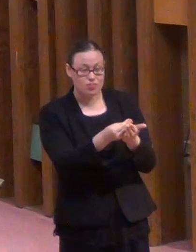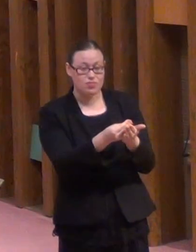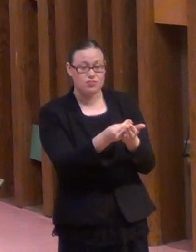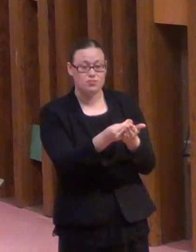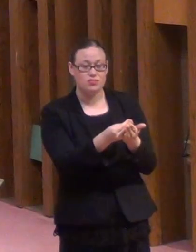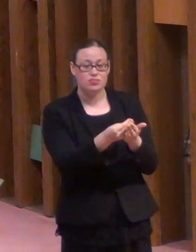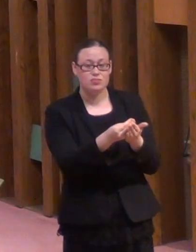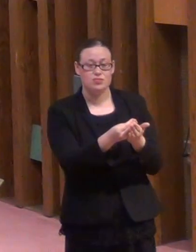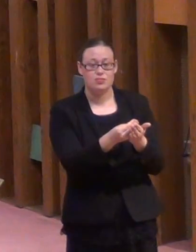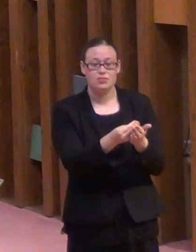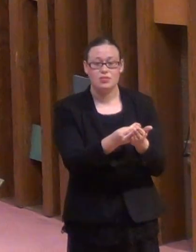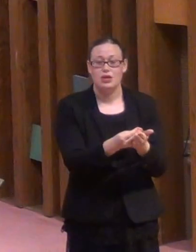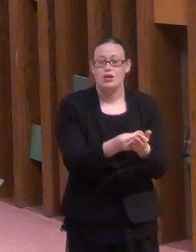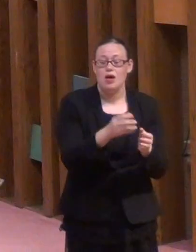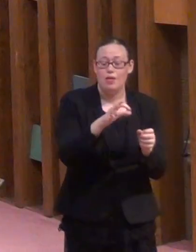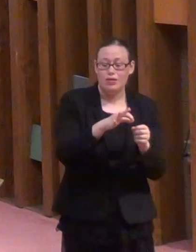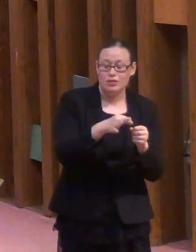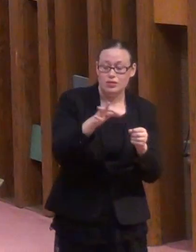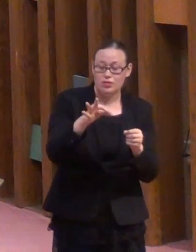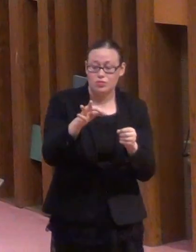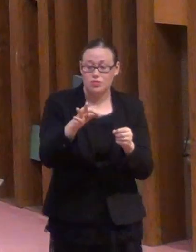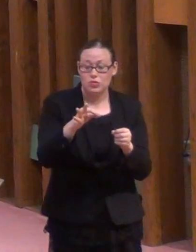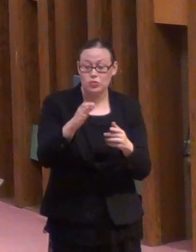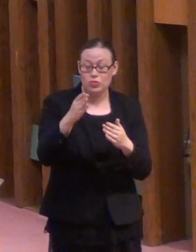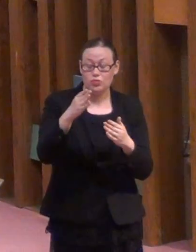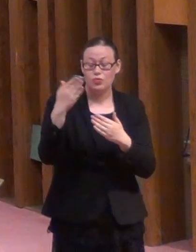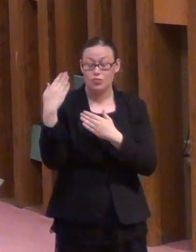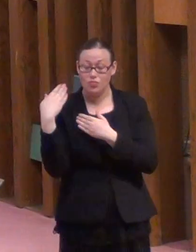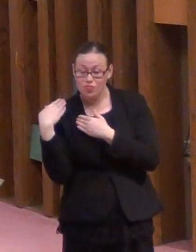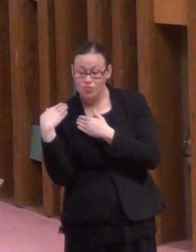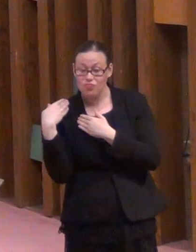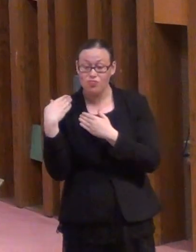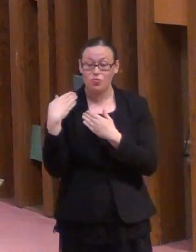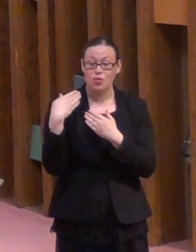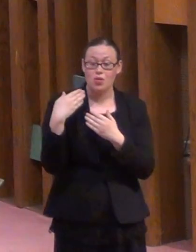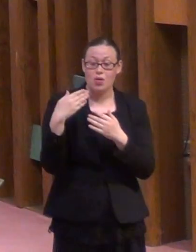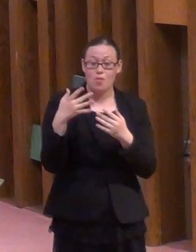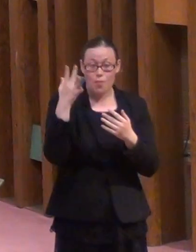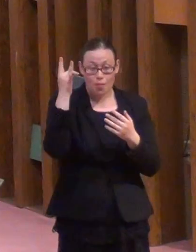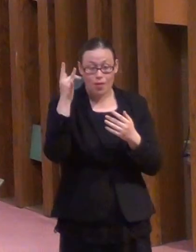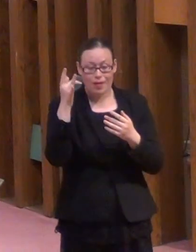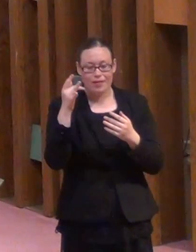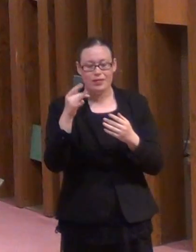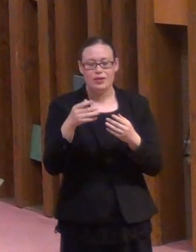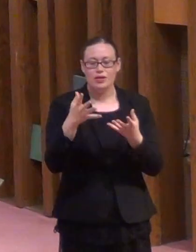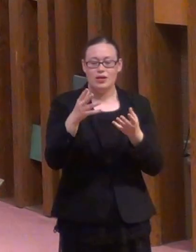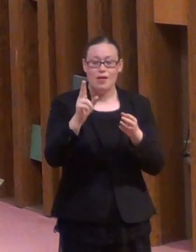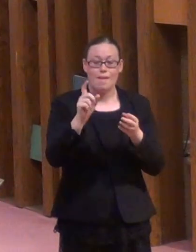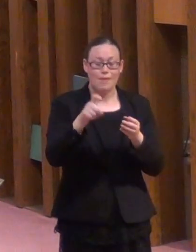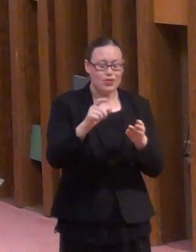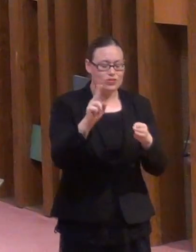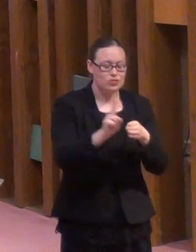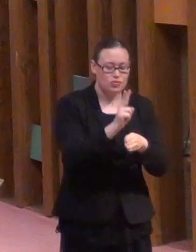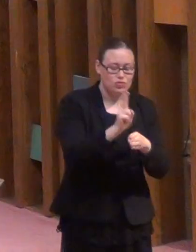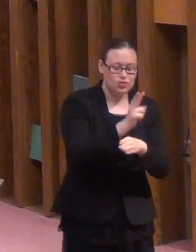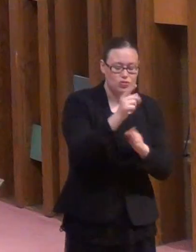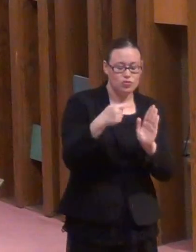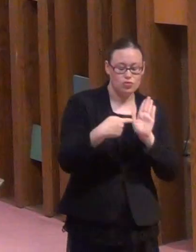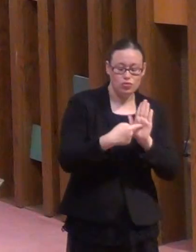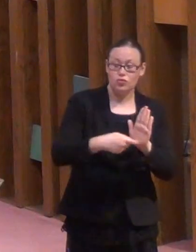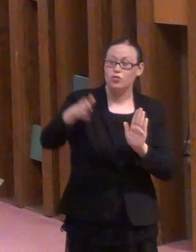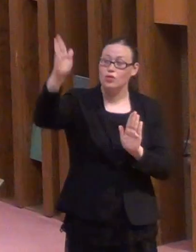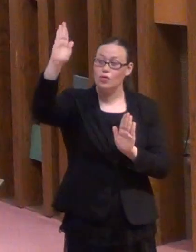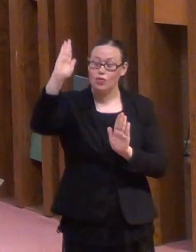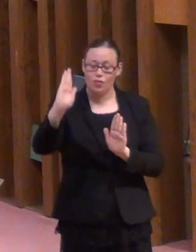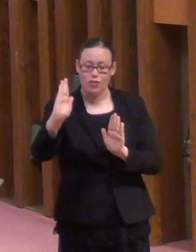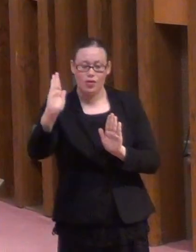discipline in the sense that it is meant to point people to God. It is for God's sake. And it is done with